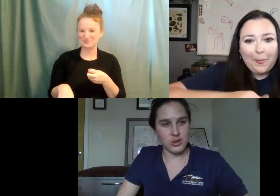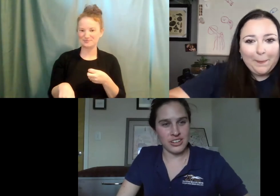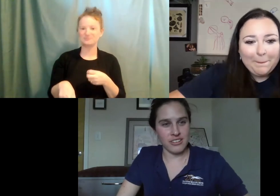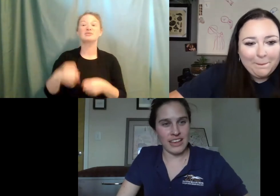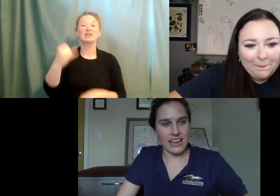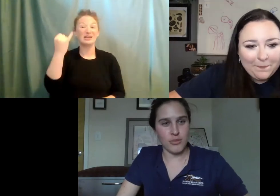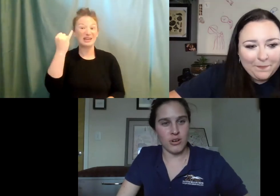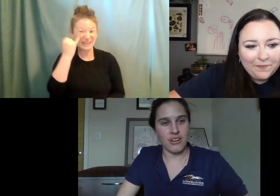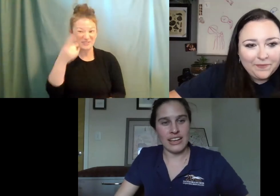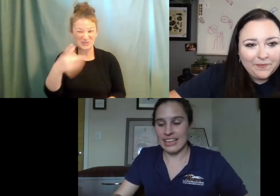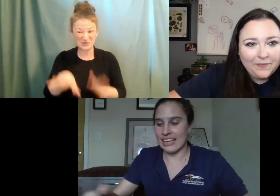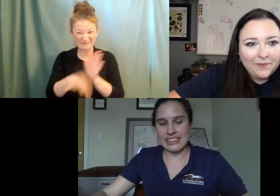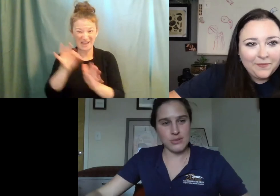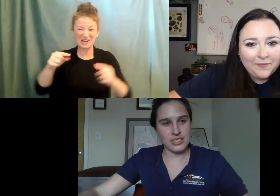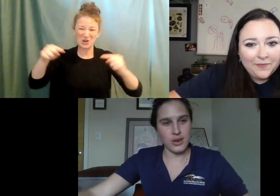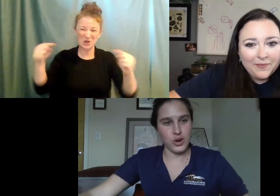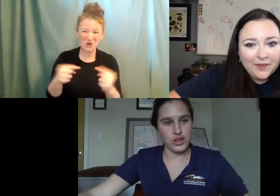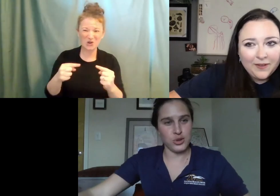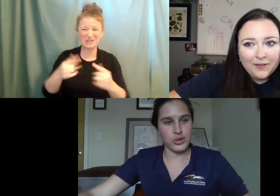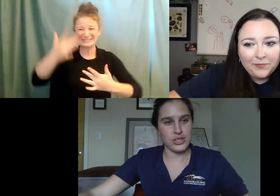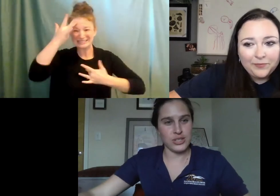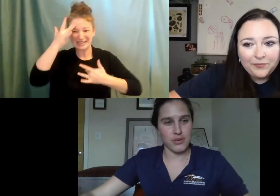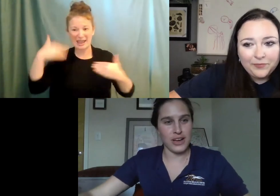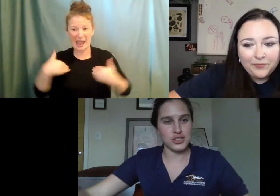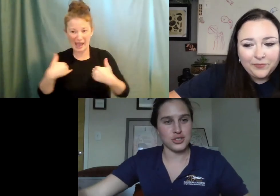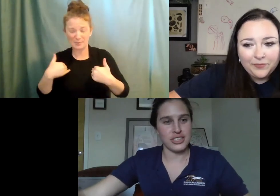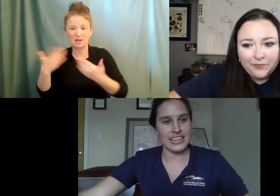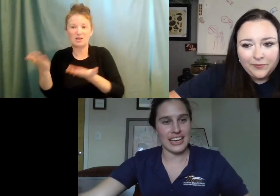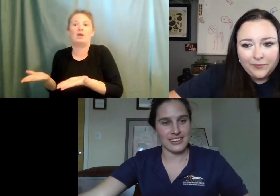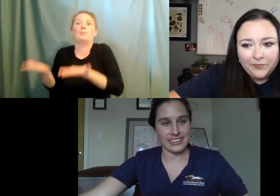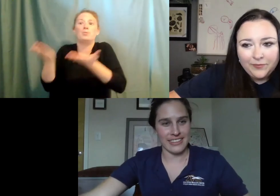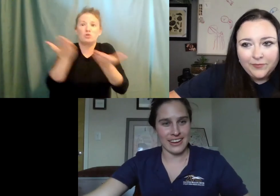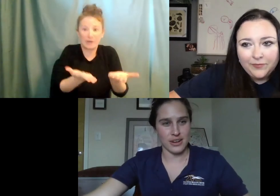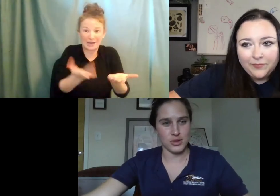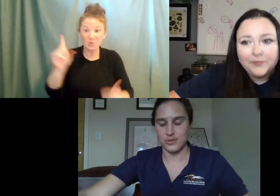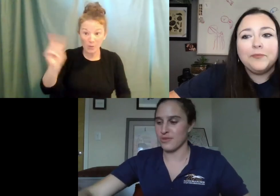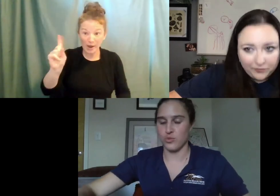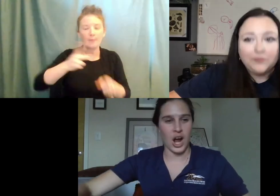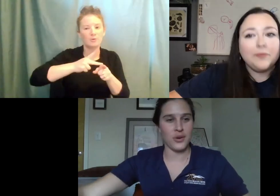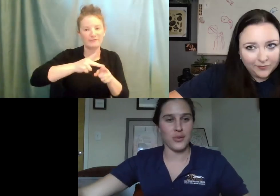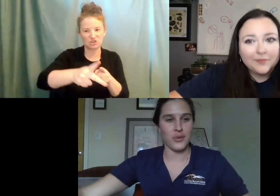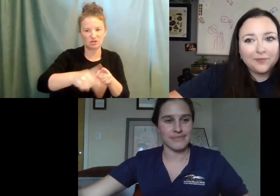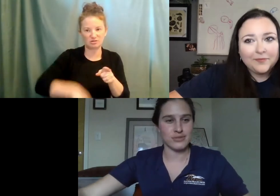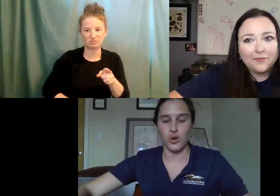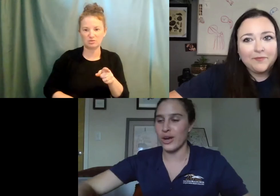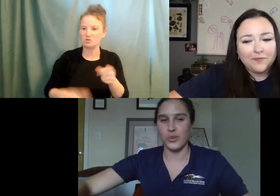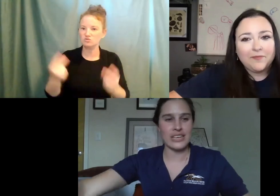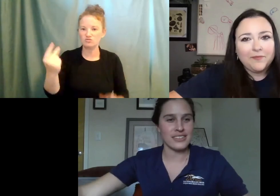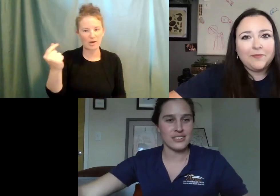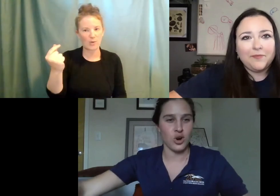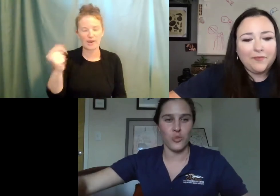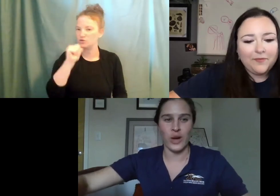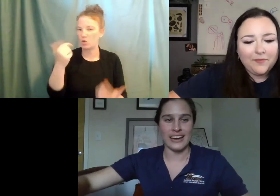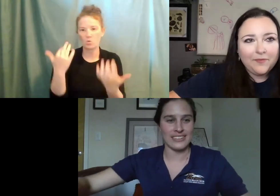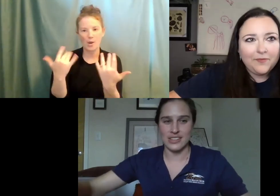injured or ill animal, get them to someone who is a professional in handling that animal right away. Don't wait a